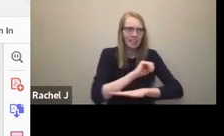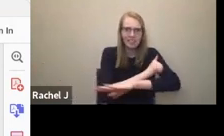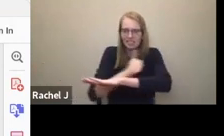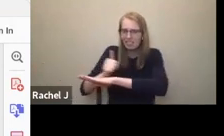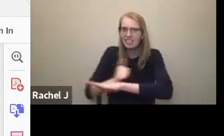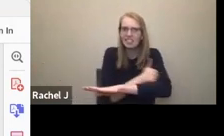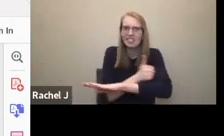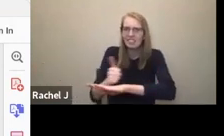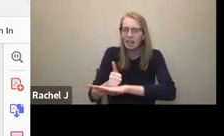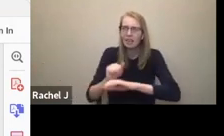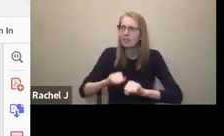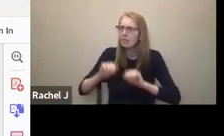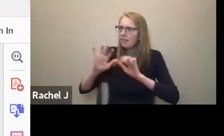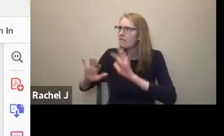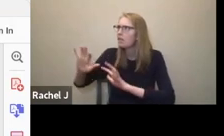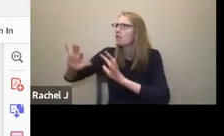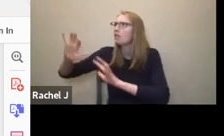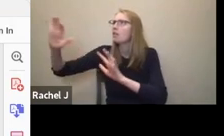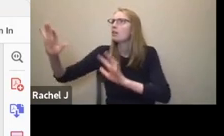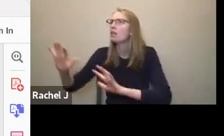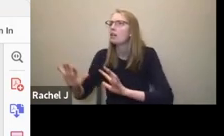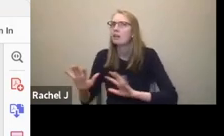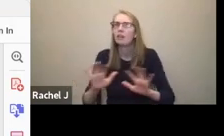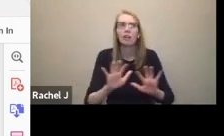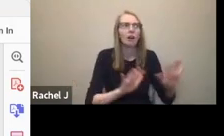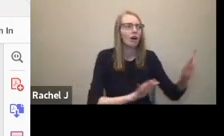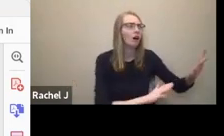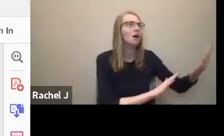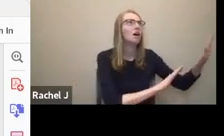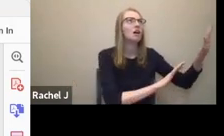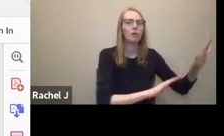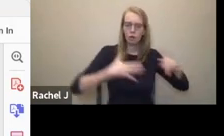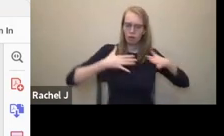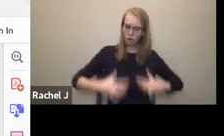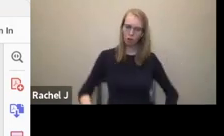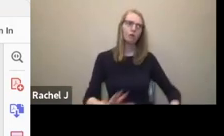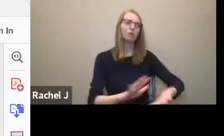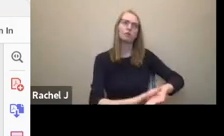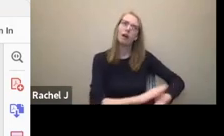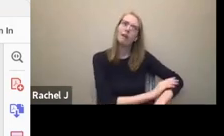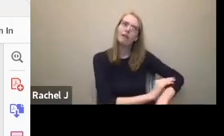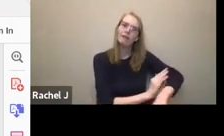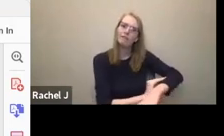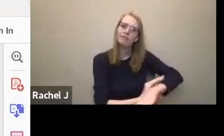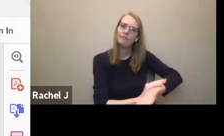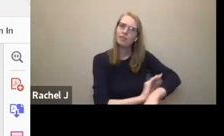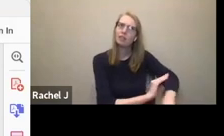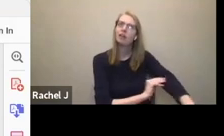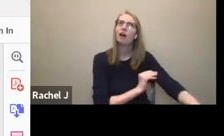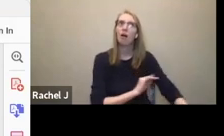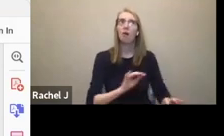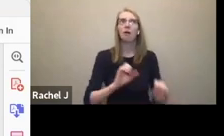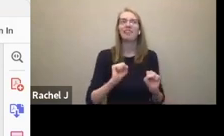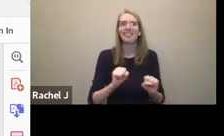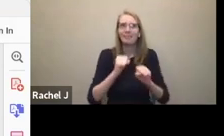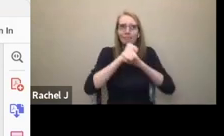can get an understanding of the power dynamics, like Oh, just by touching the costumes, they know which characters are mean and evil. So it's pretty interesting. I